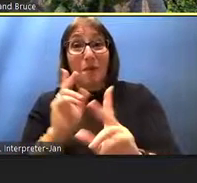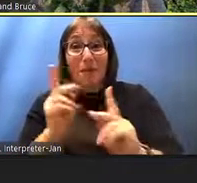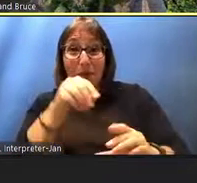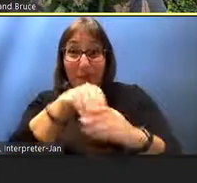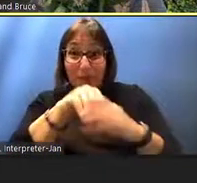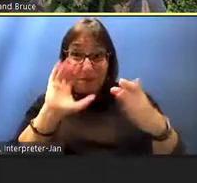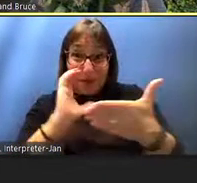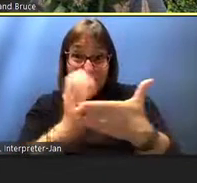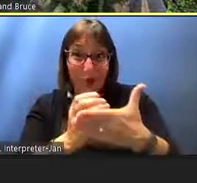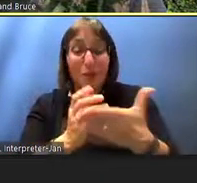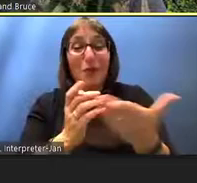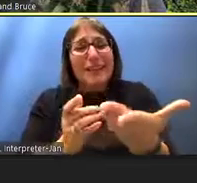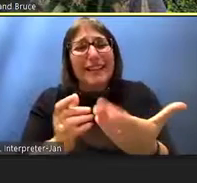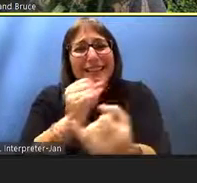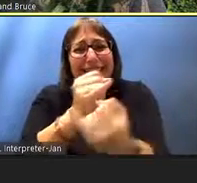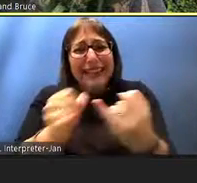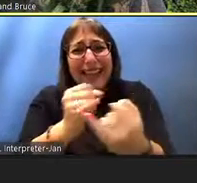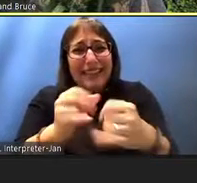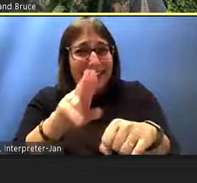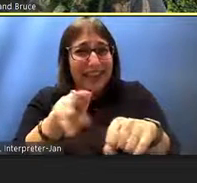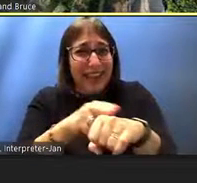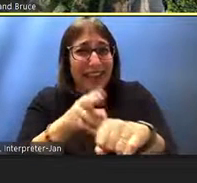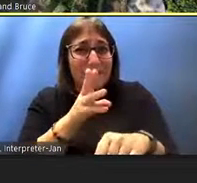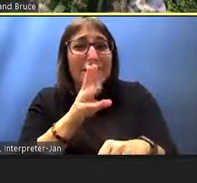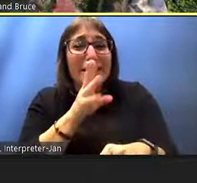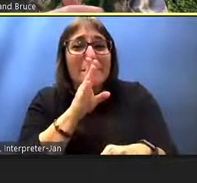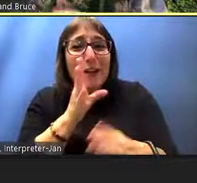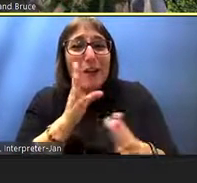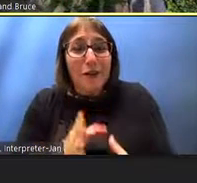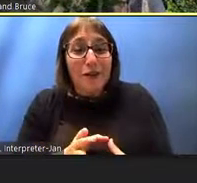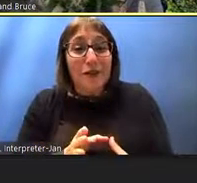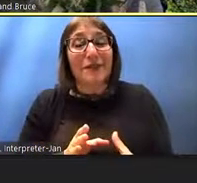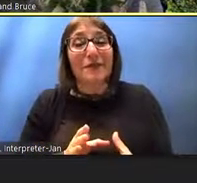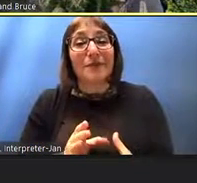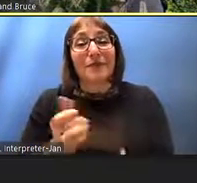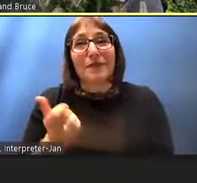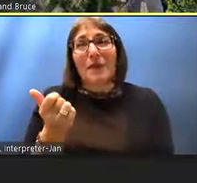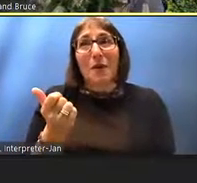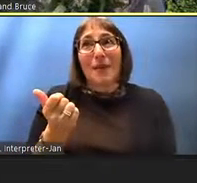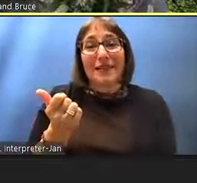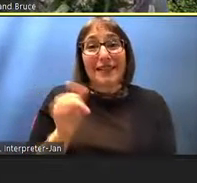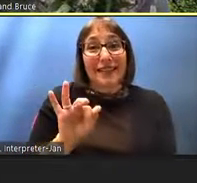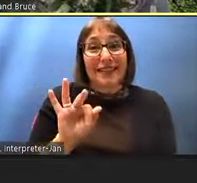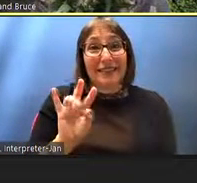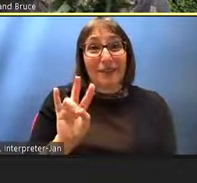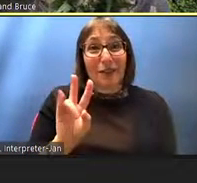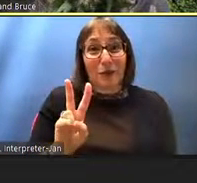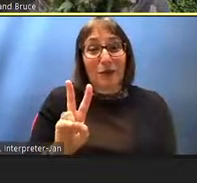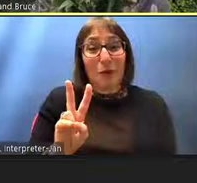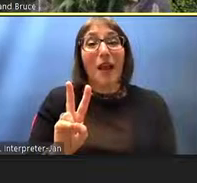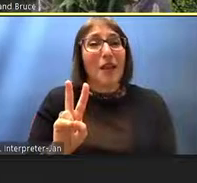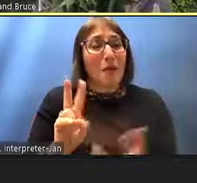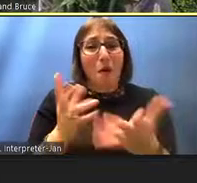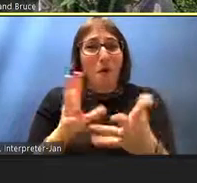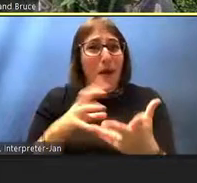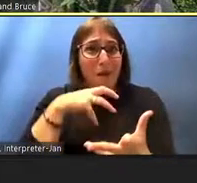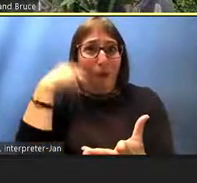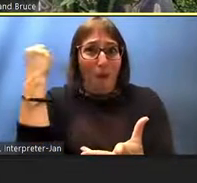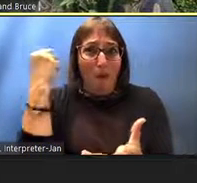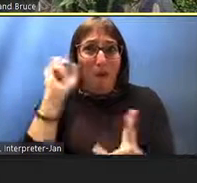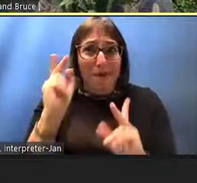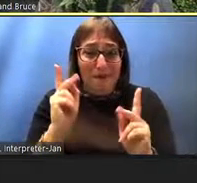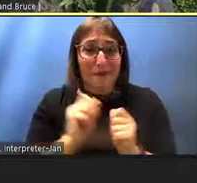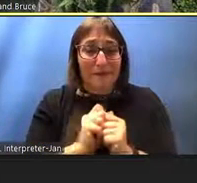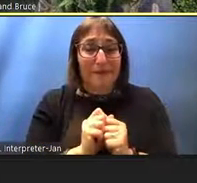speakers, and they were all back then in 72 already in their senior years. So